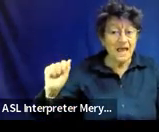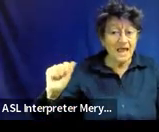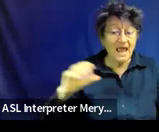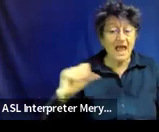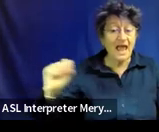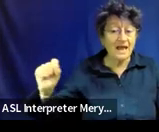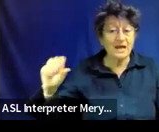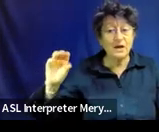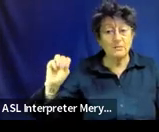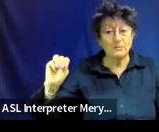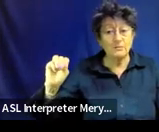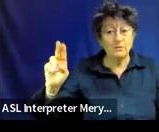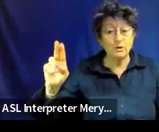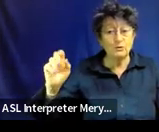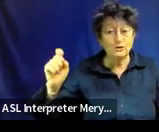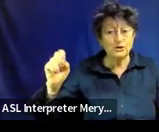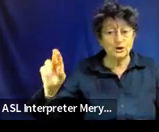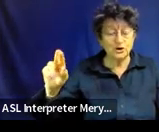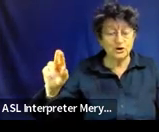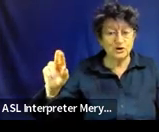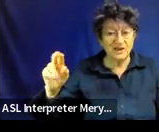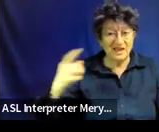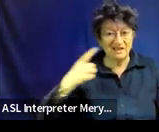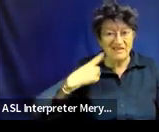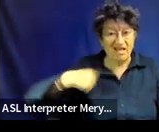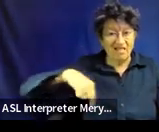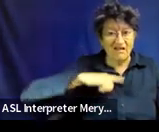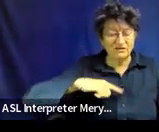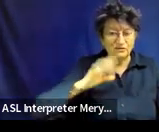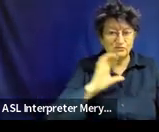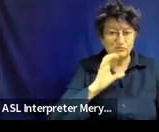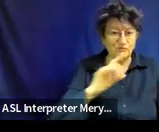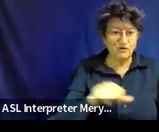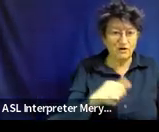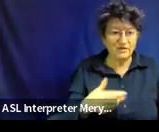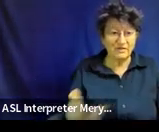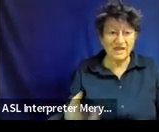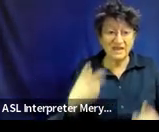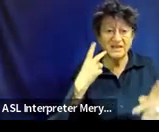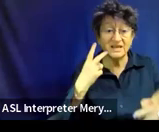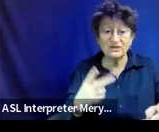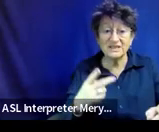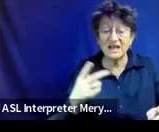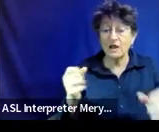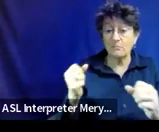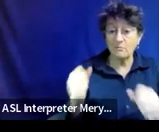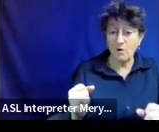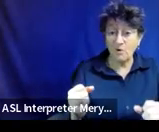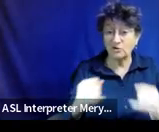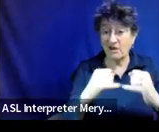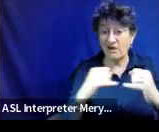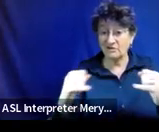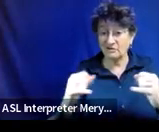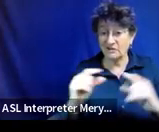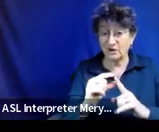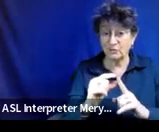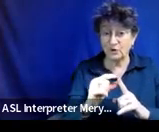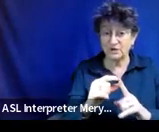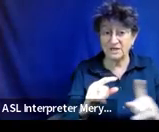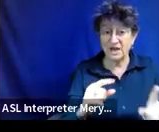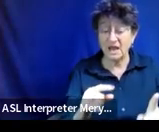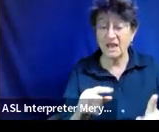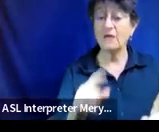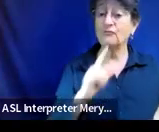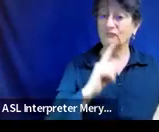So it's really about see those bold and underlined words there. It's really about the nature of severity